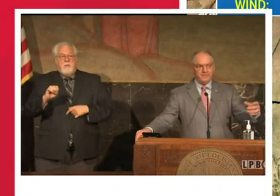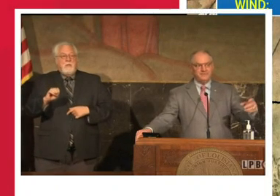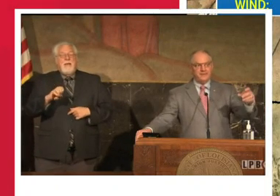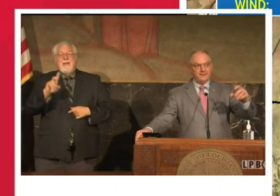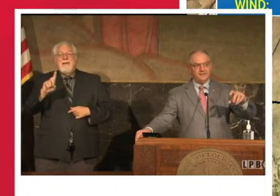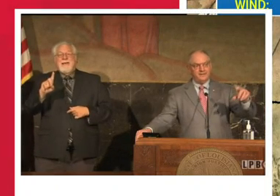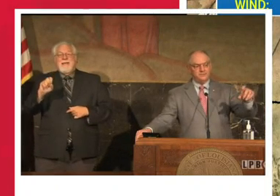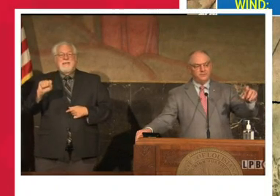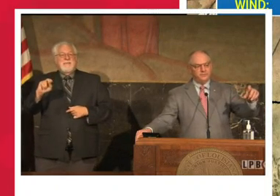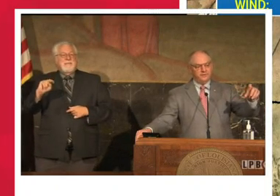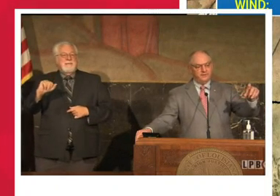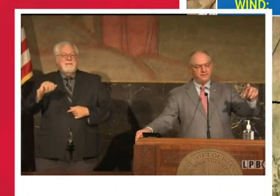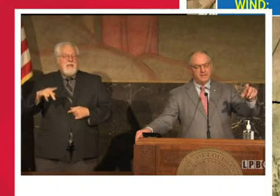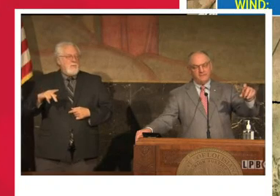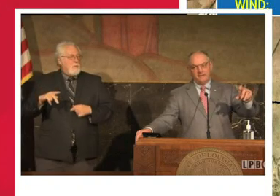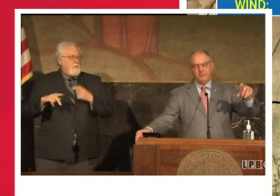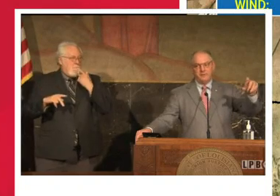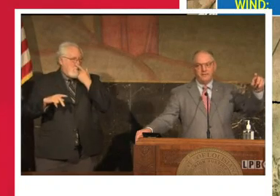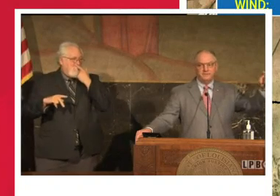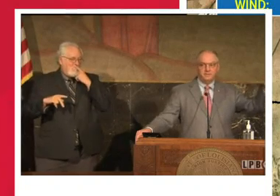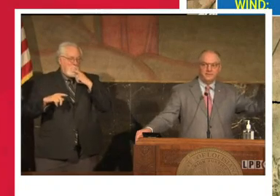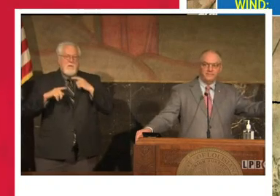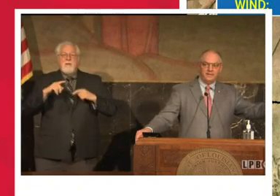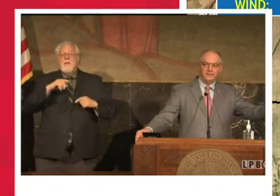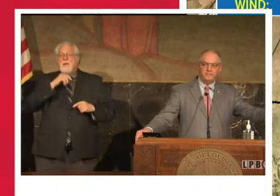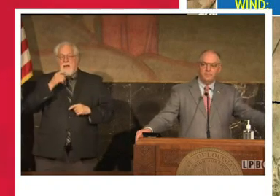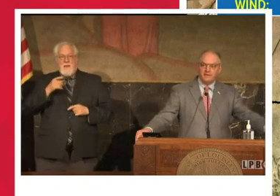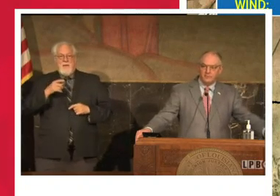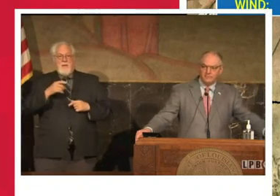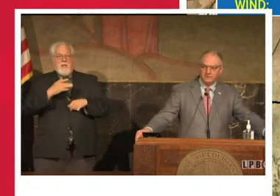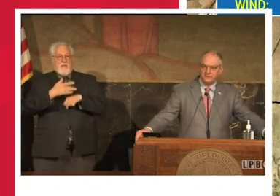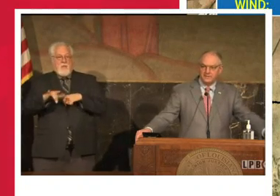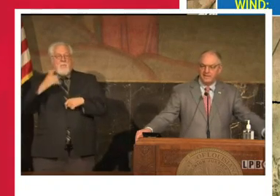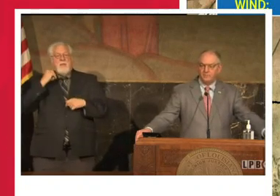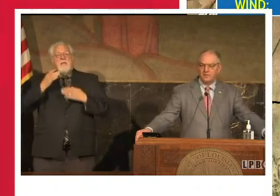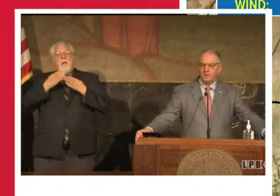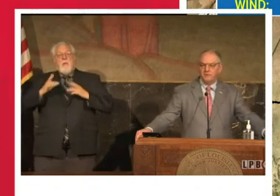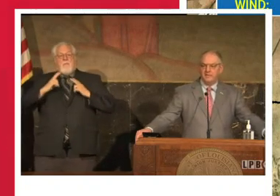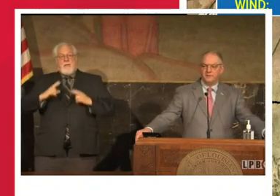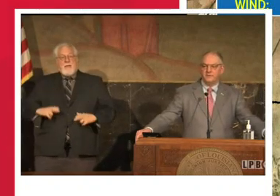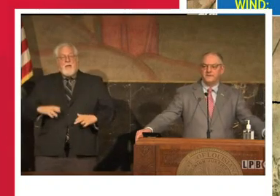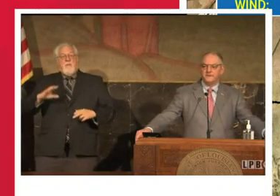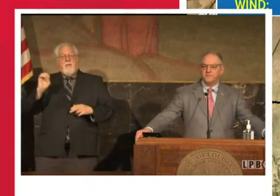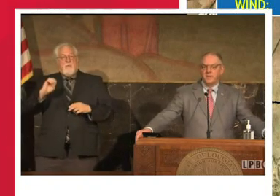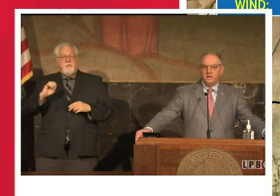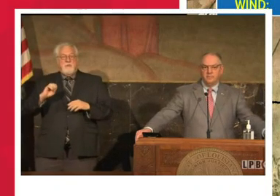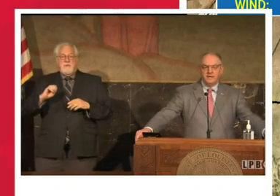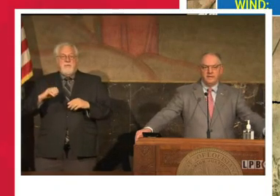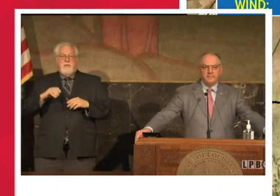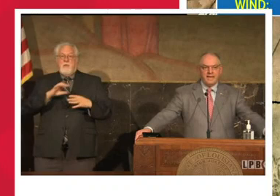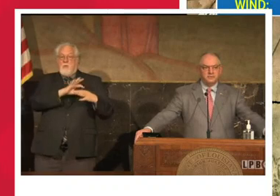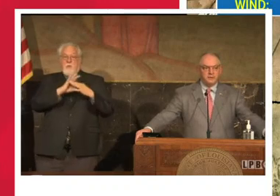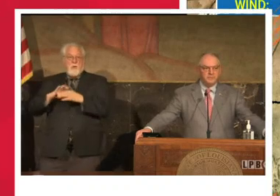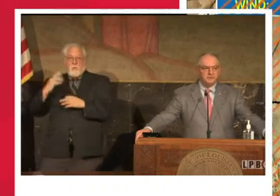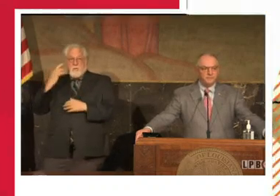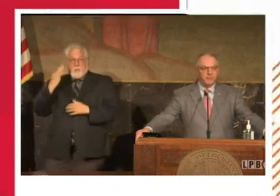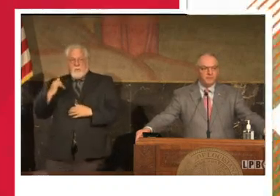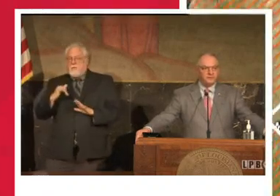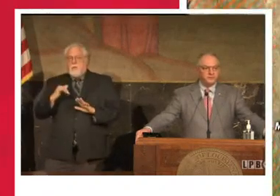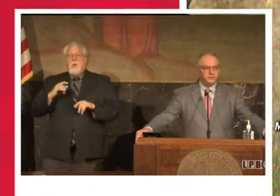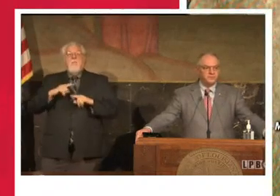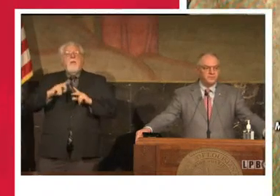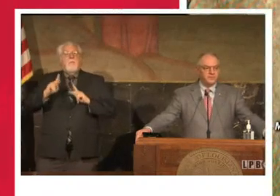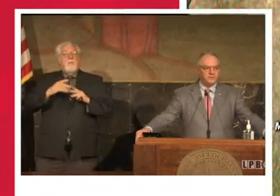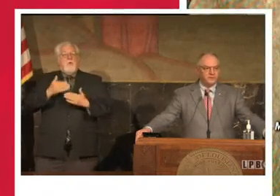DSNAP is not available because of the public health emergency dealing with COVID either. But in the past, people have